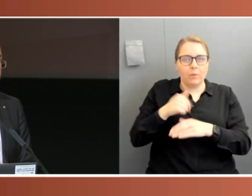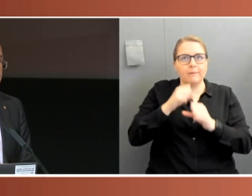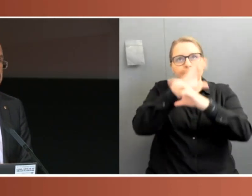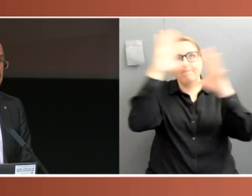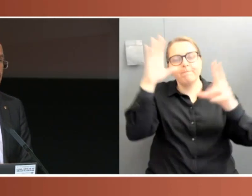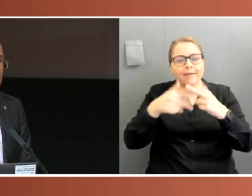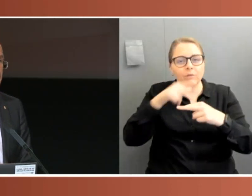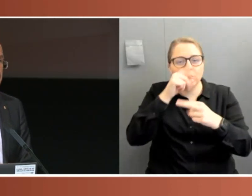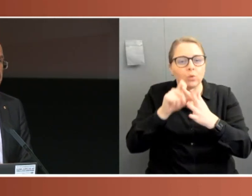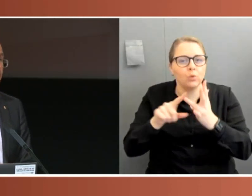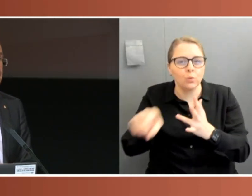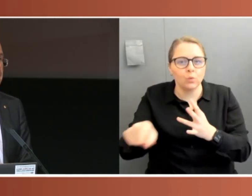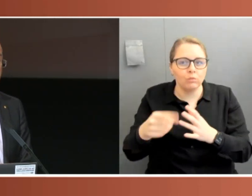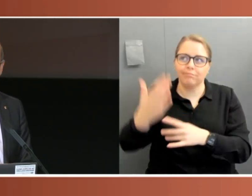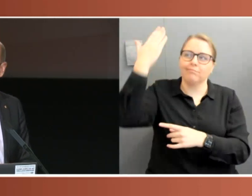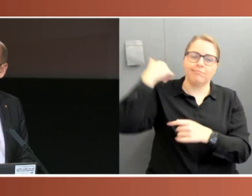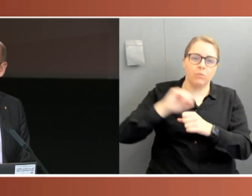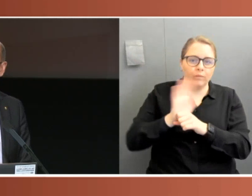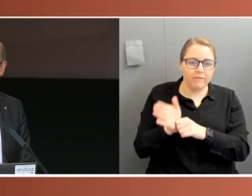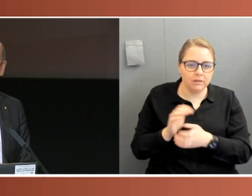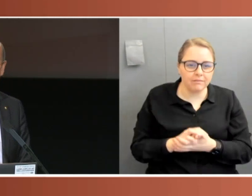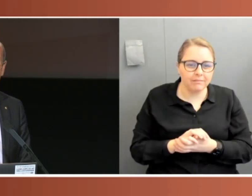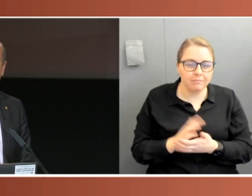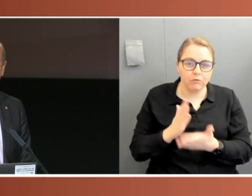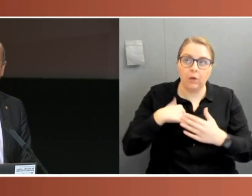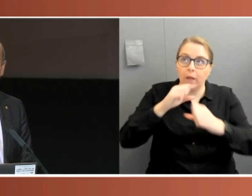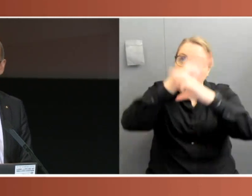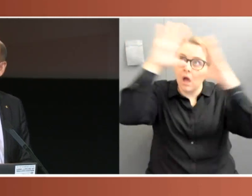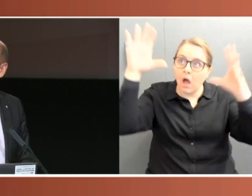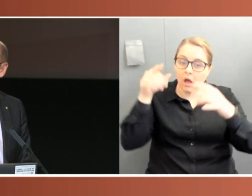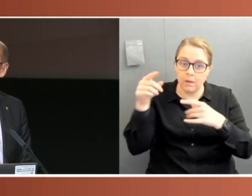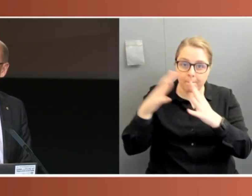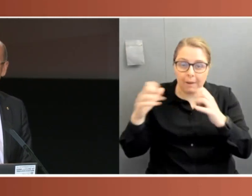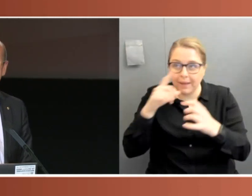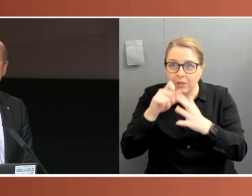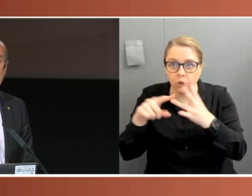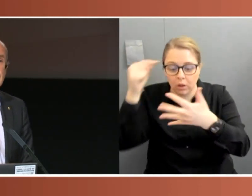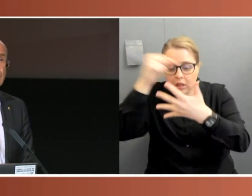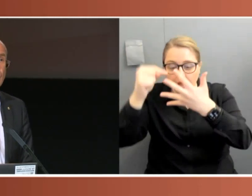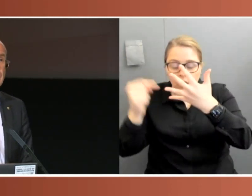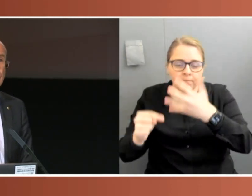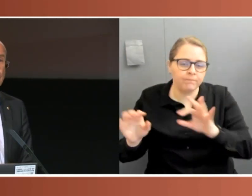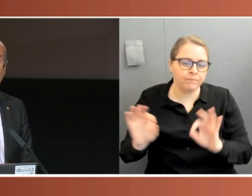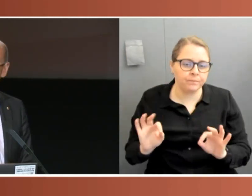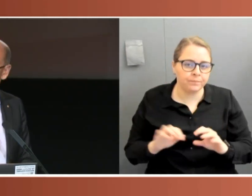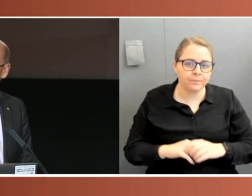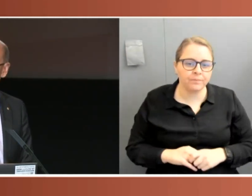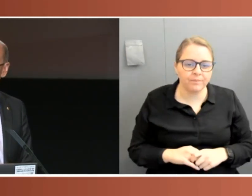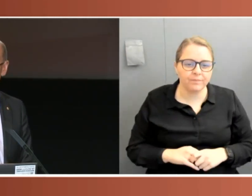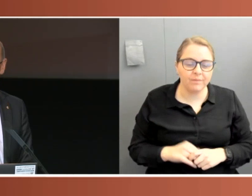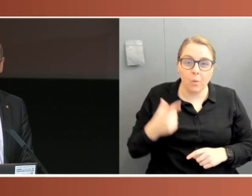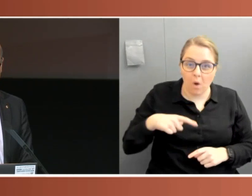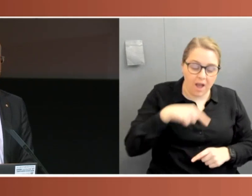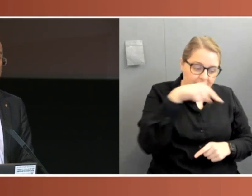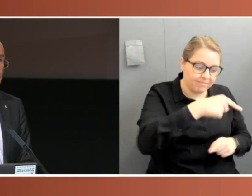likely to live up to that idealised sense of what it should deliver. It's deficiencies when it comes to executive domination, when it comes to the